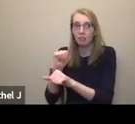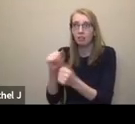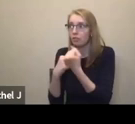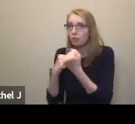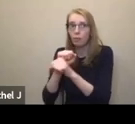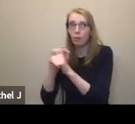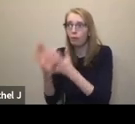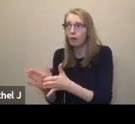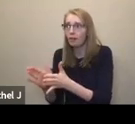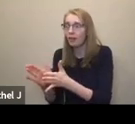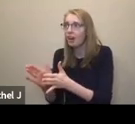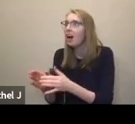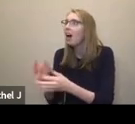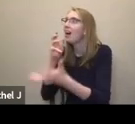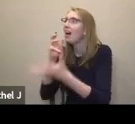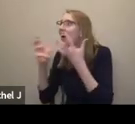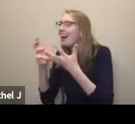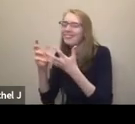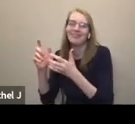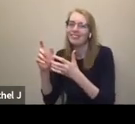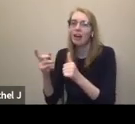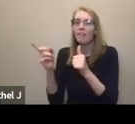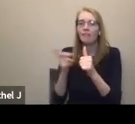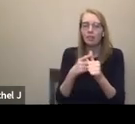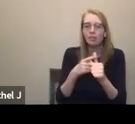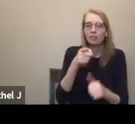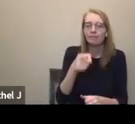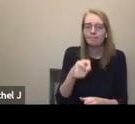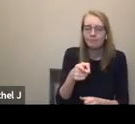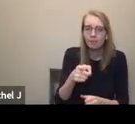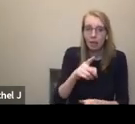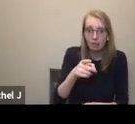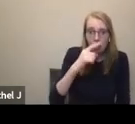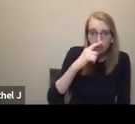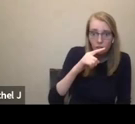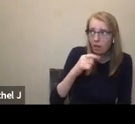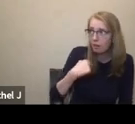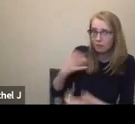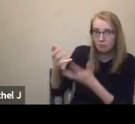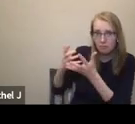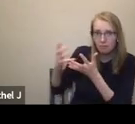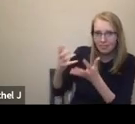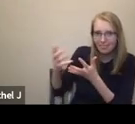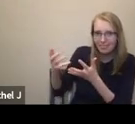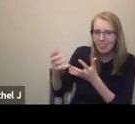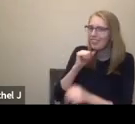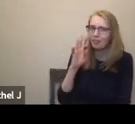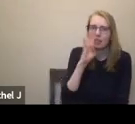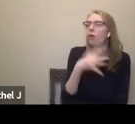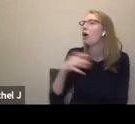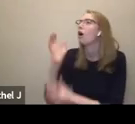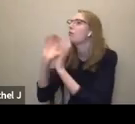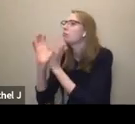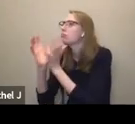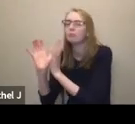like with a seeing eye dog. Oh, I forgot to mention that in the blind. Here, seeing eye dogs is also a mobility device. there's not just seeing eye